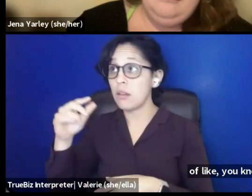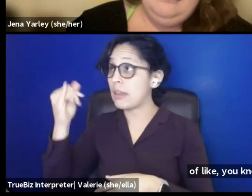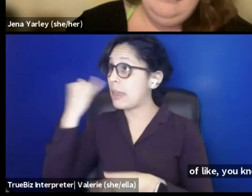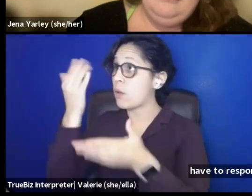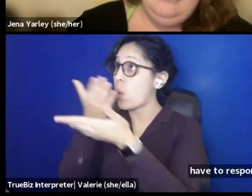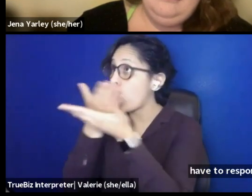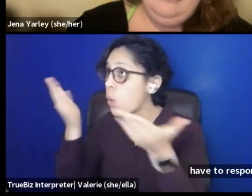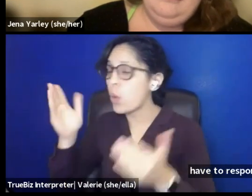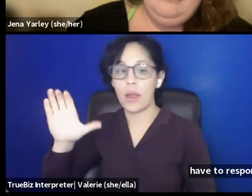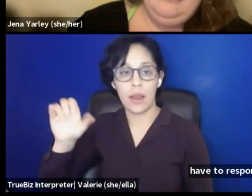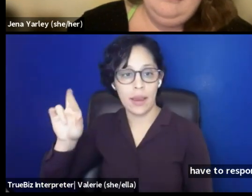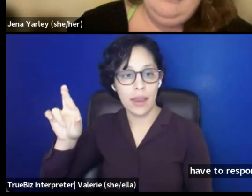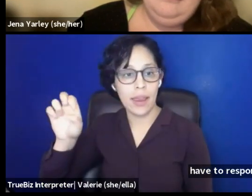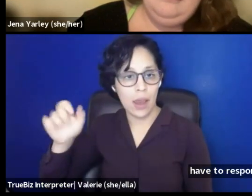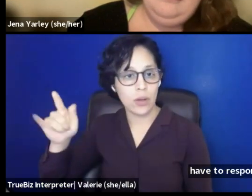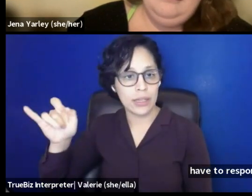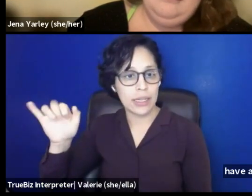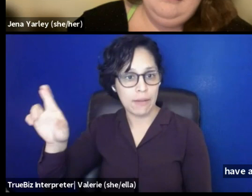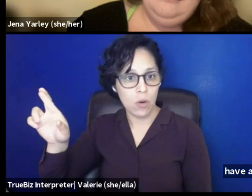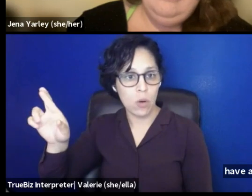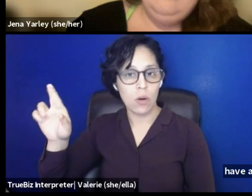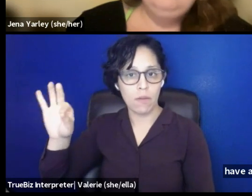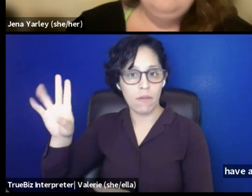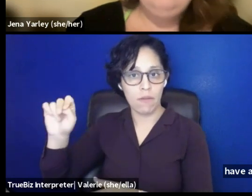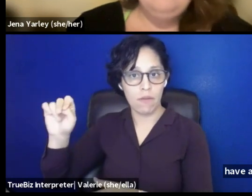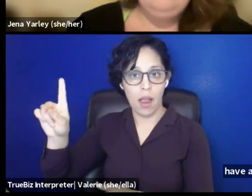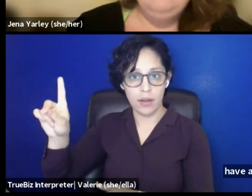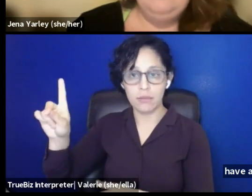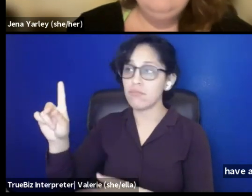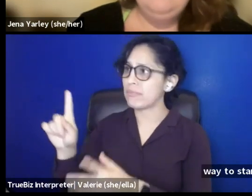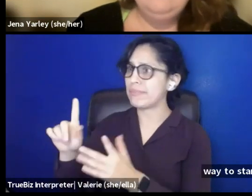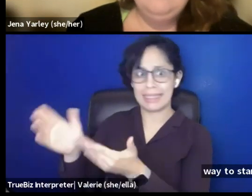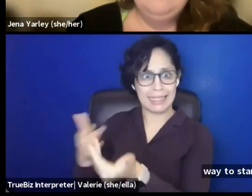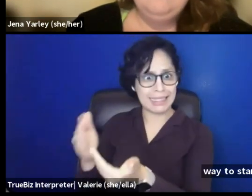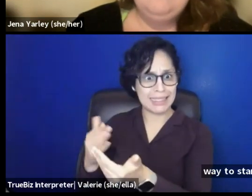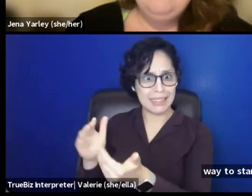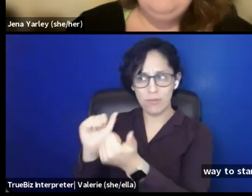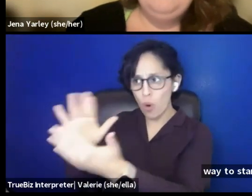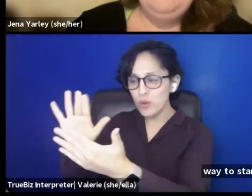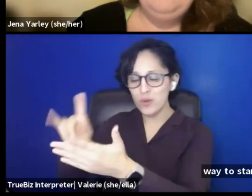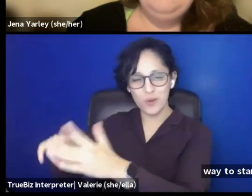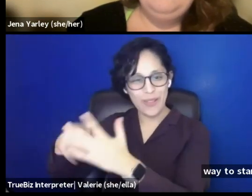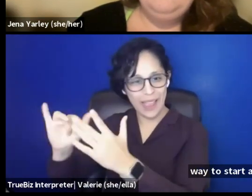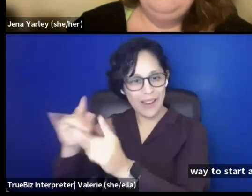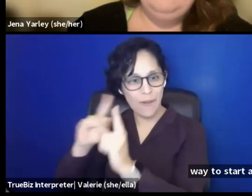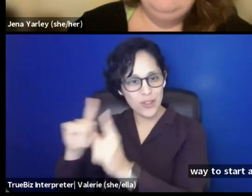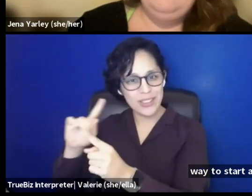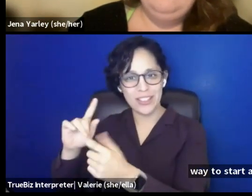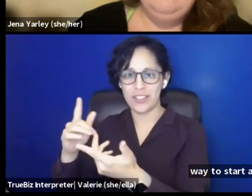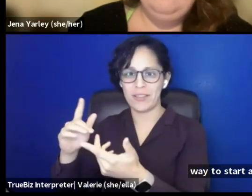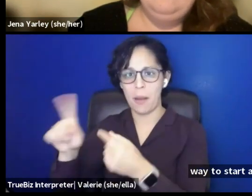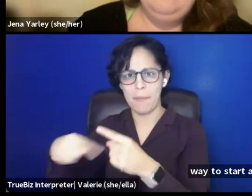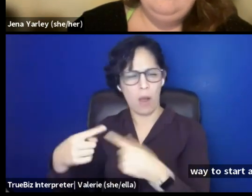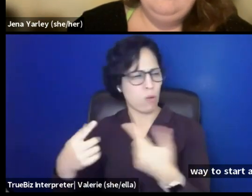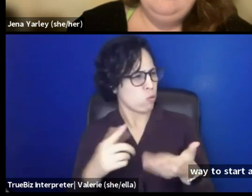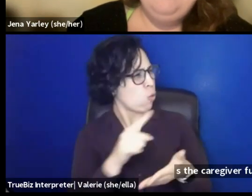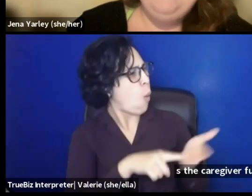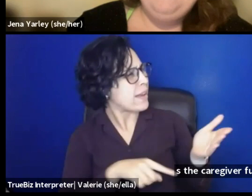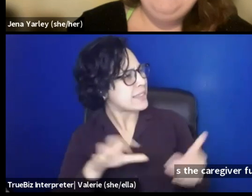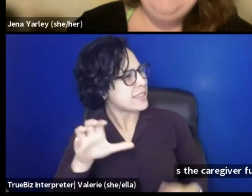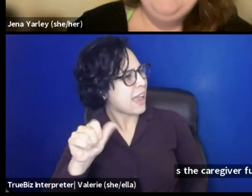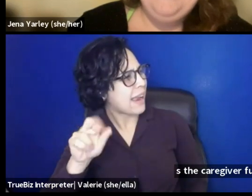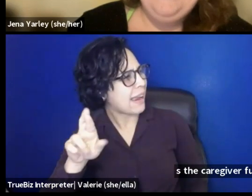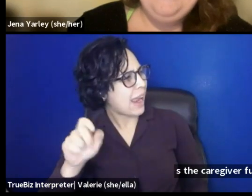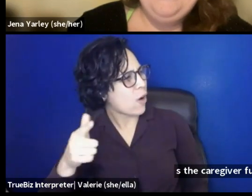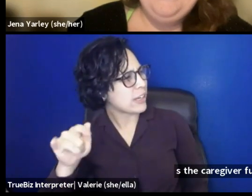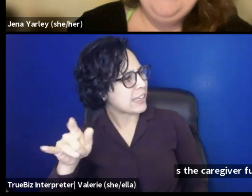a really easy way to start a conversation about like, what is a caregiver fund or what do you mean? Or, you know, and so I think that's a sneaky way to get in